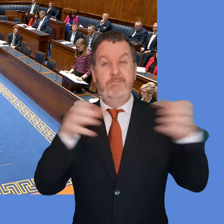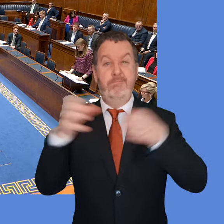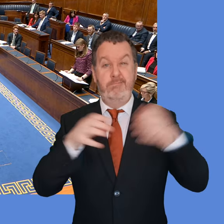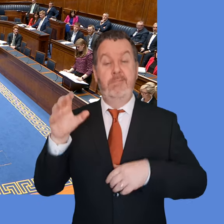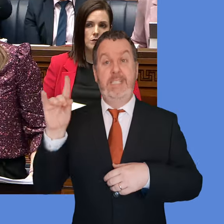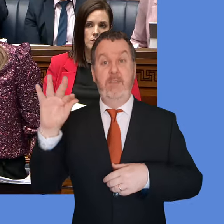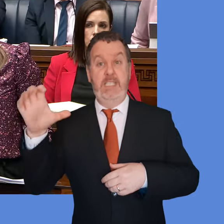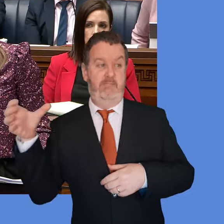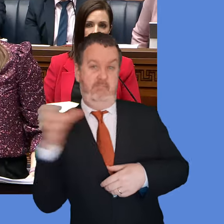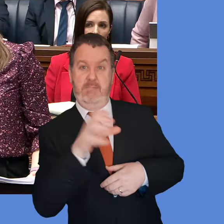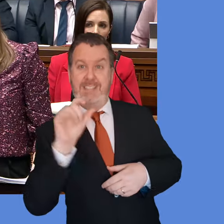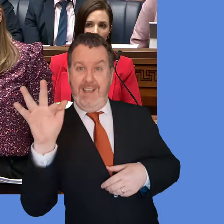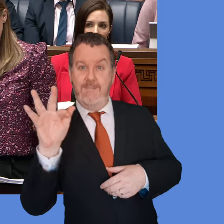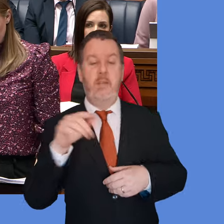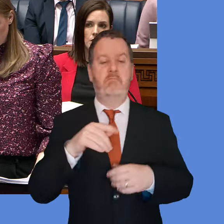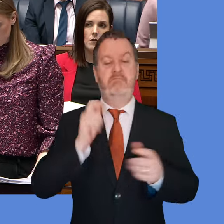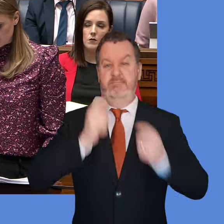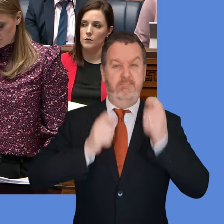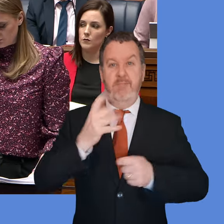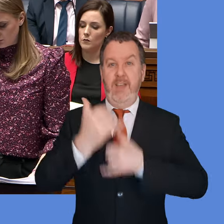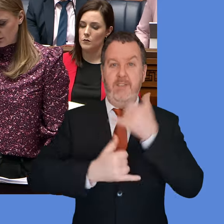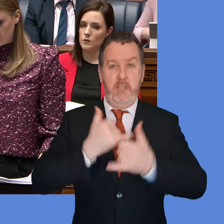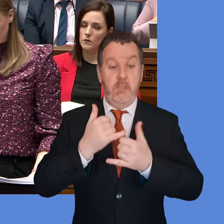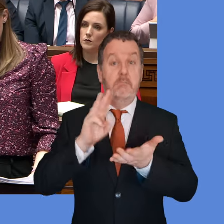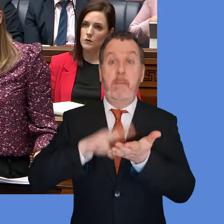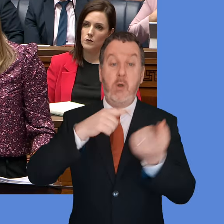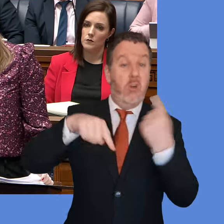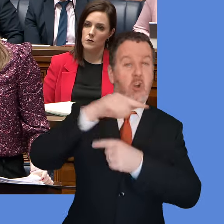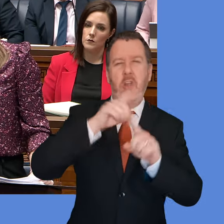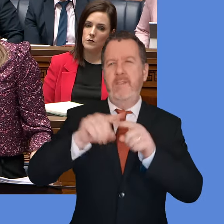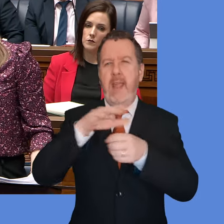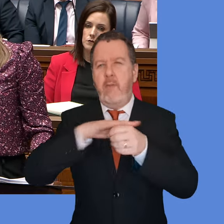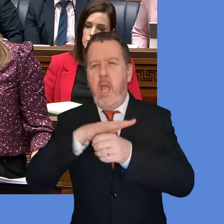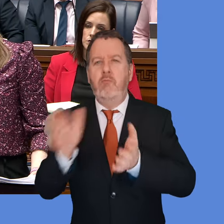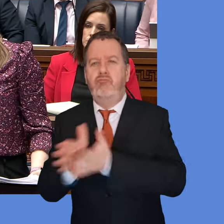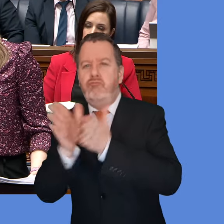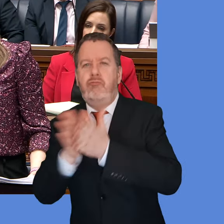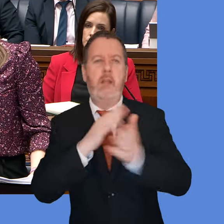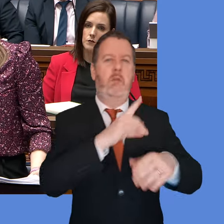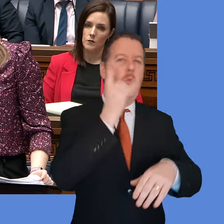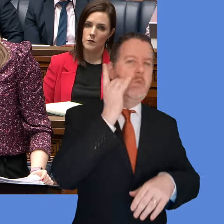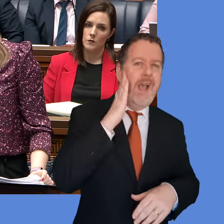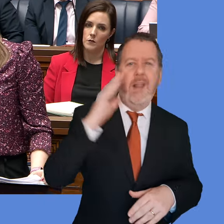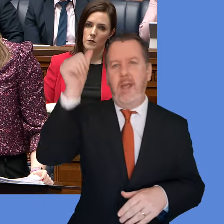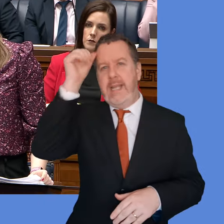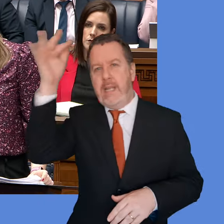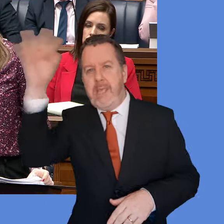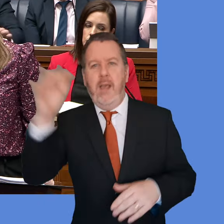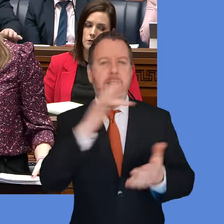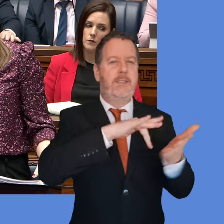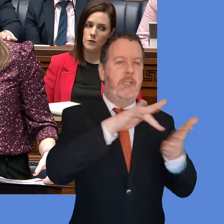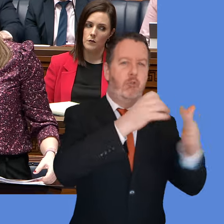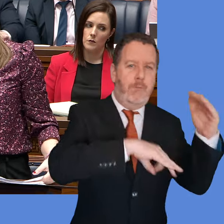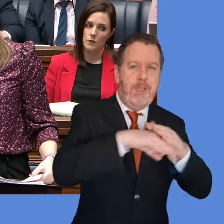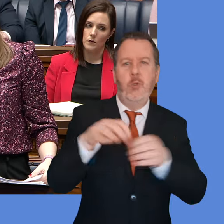The Task Force was appointed for five years. Its membership was drawn from a wide range of sectors, including retail, hospitality, academia, central and local